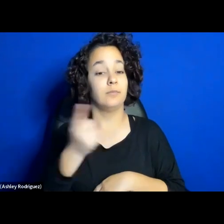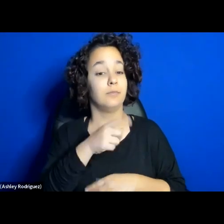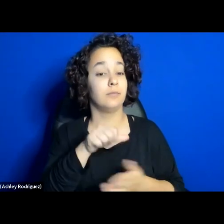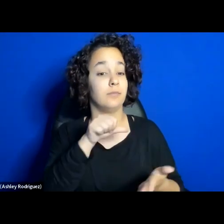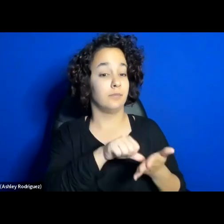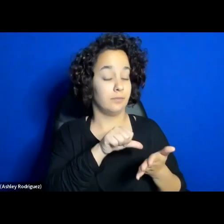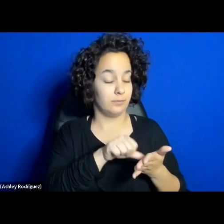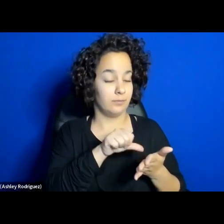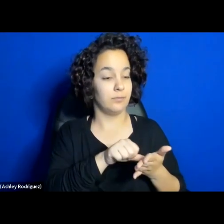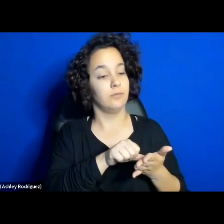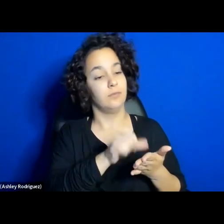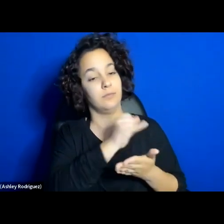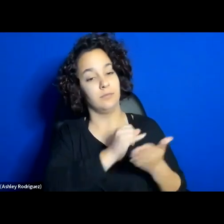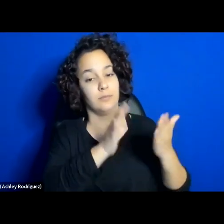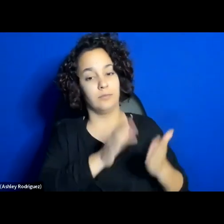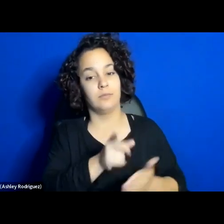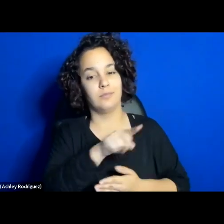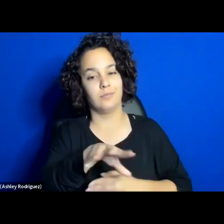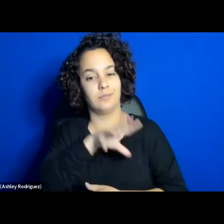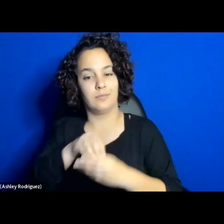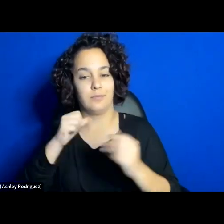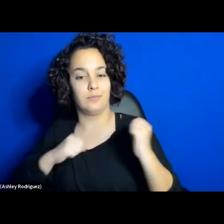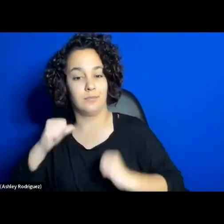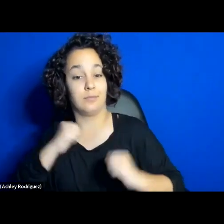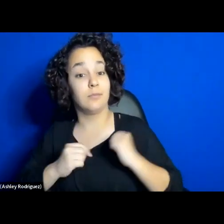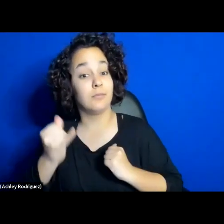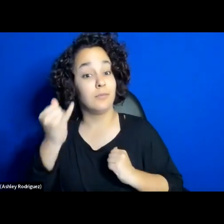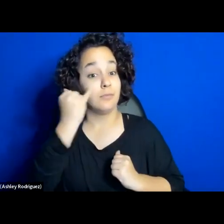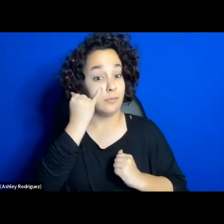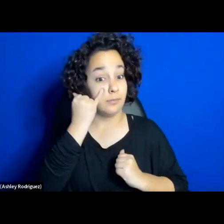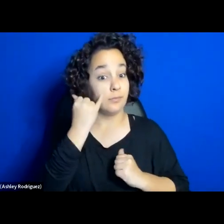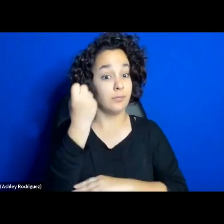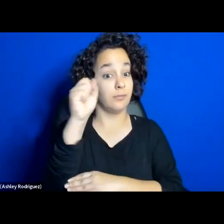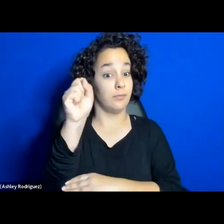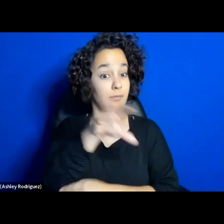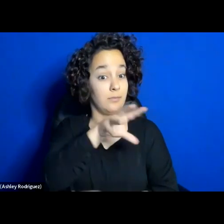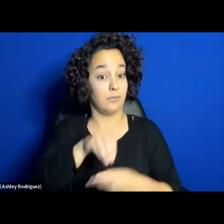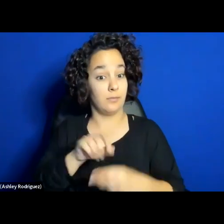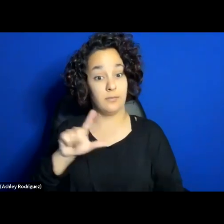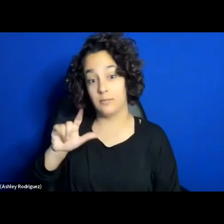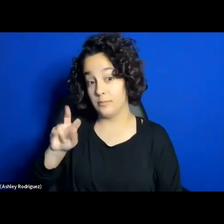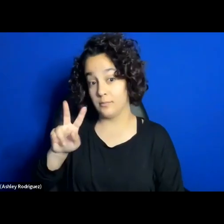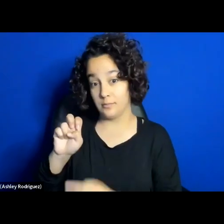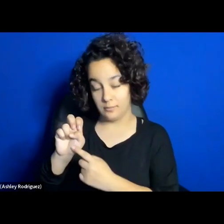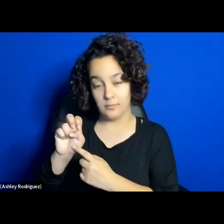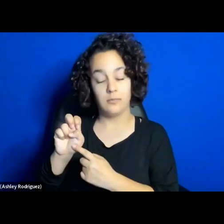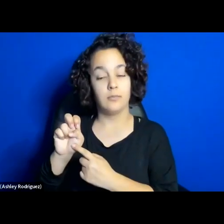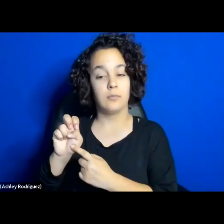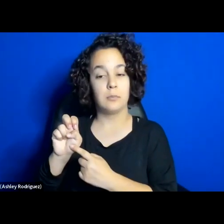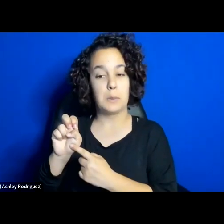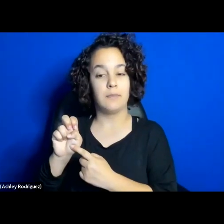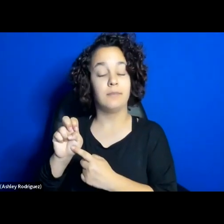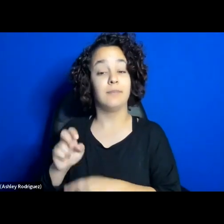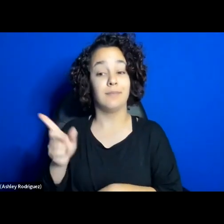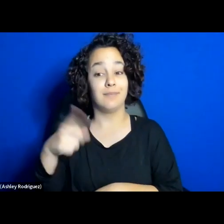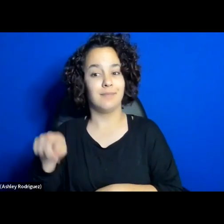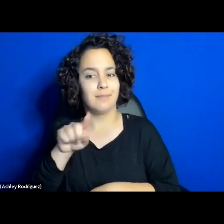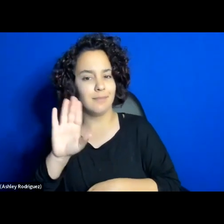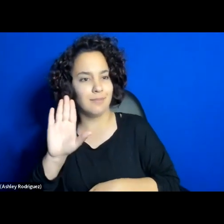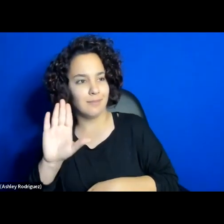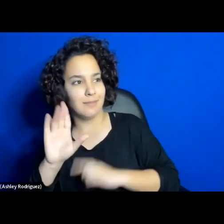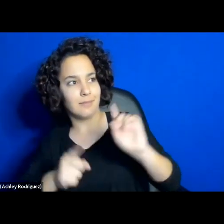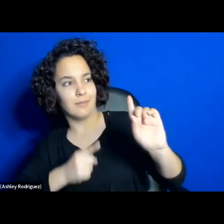for a movement that has the word life at its center, and for a theater that is committed to reimagining and creating an